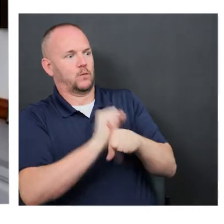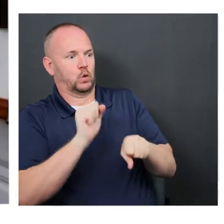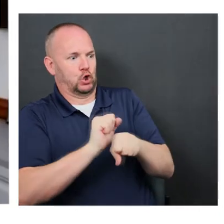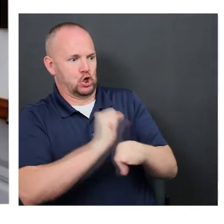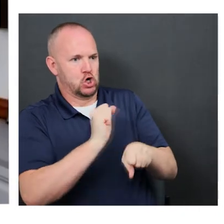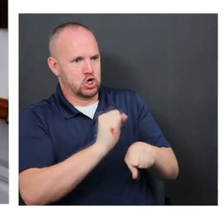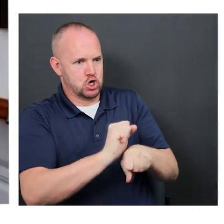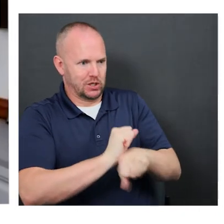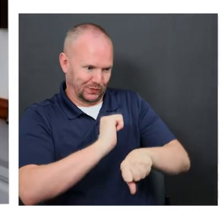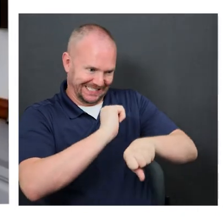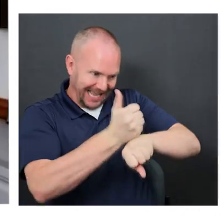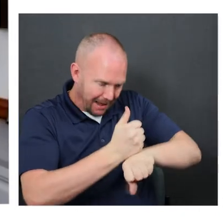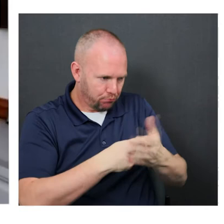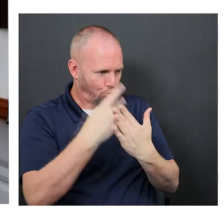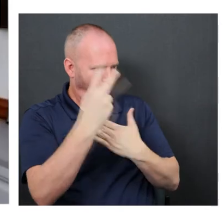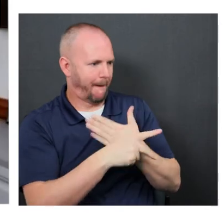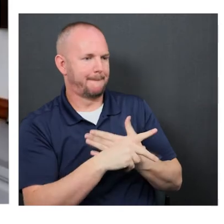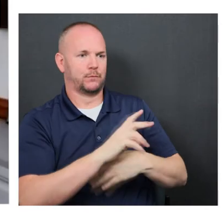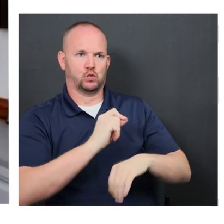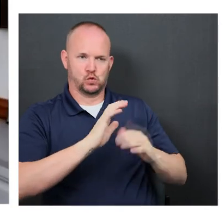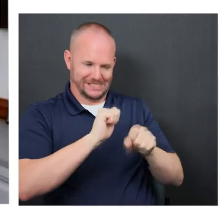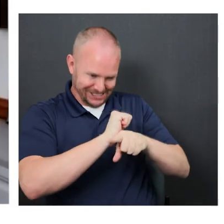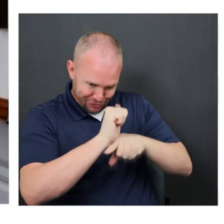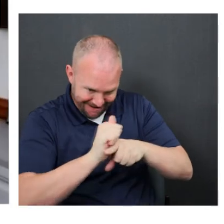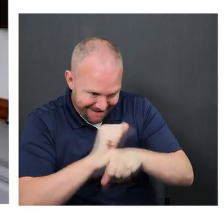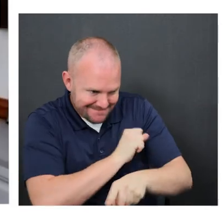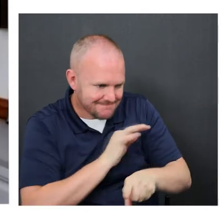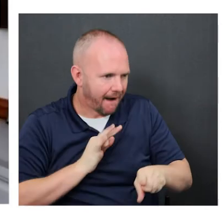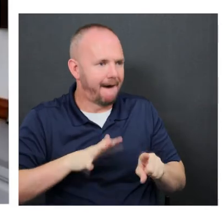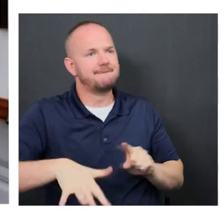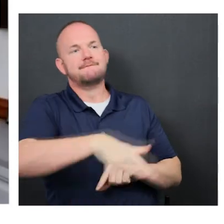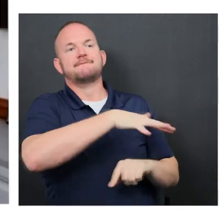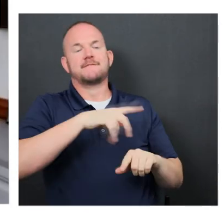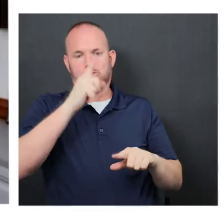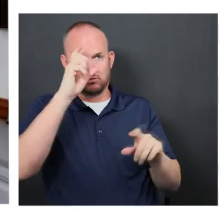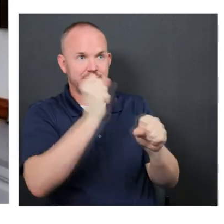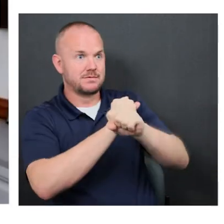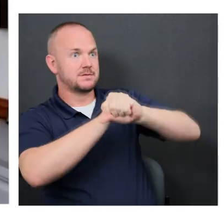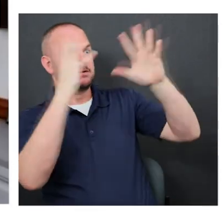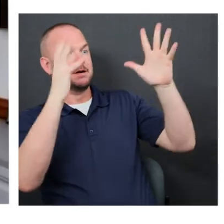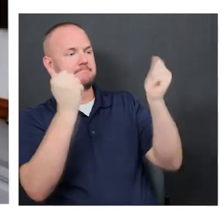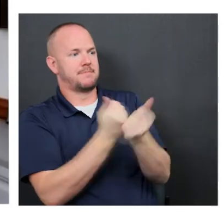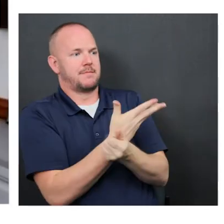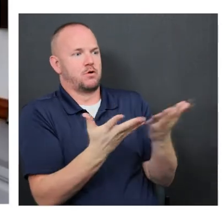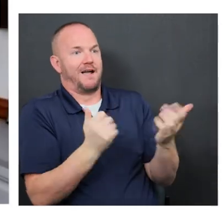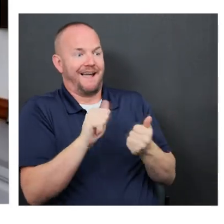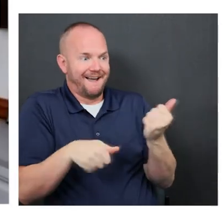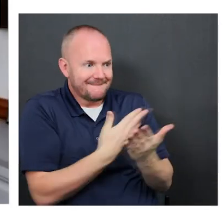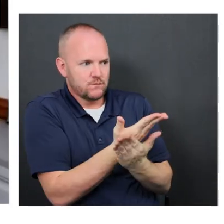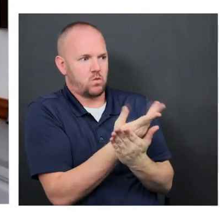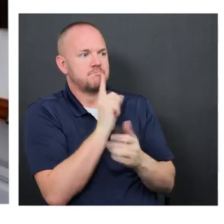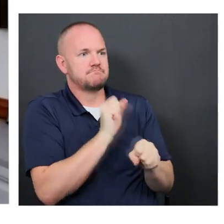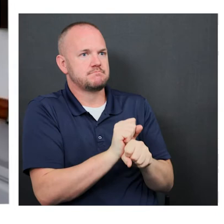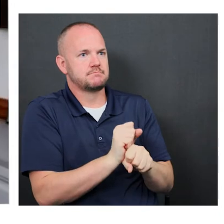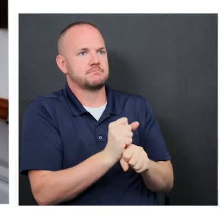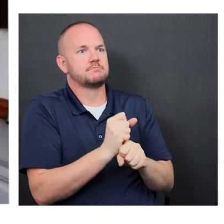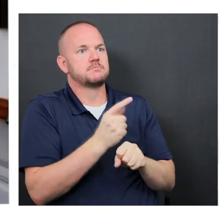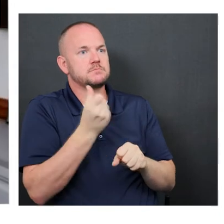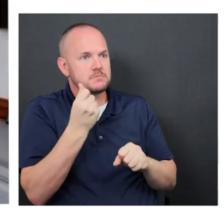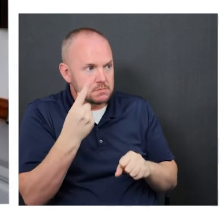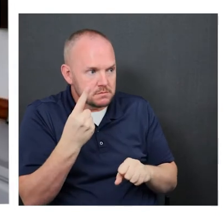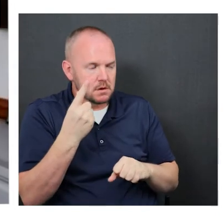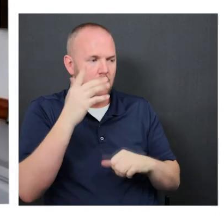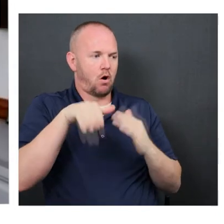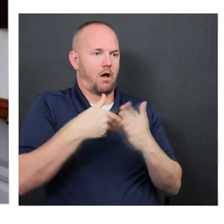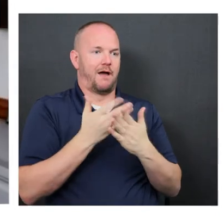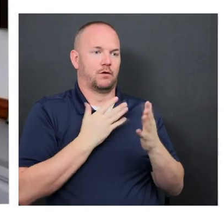work to set these programs up, to train the staff, but imagine every single one of my, uh, a hundred plus